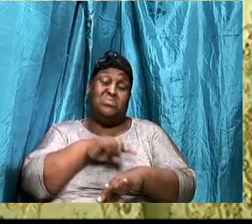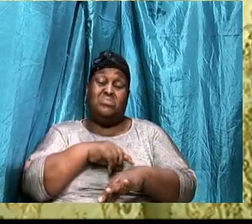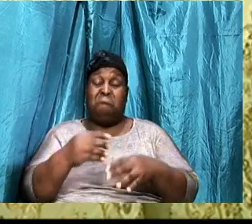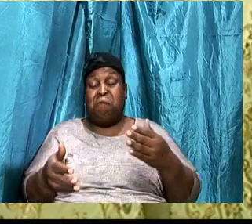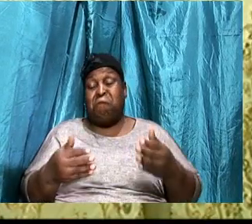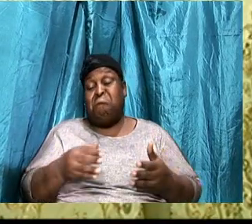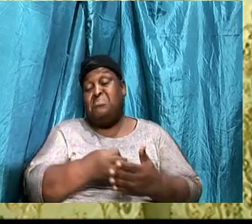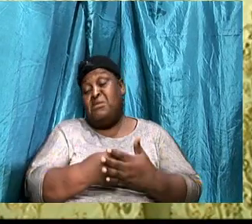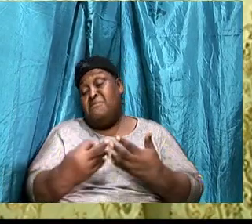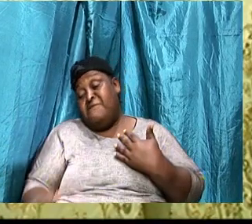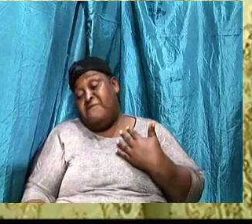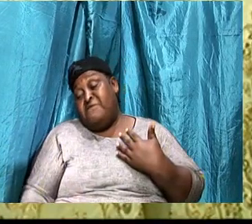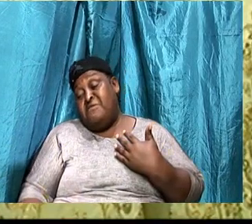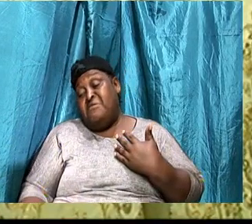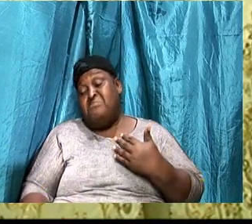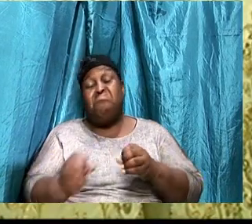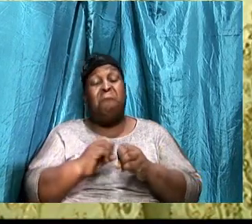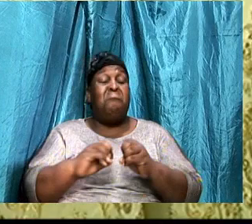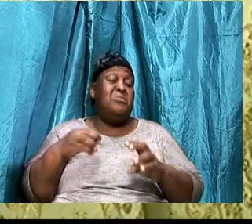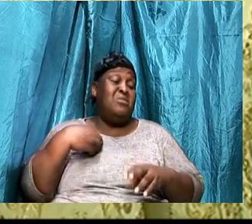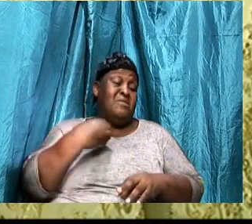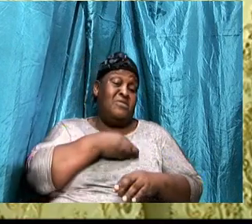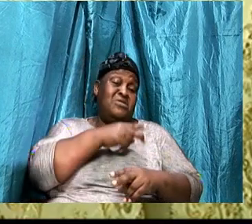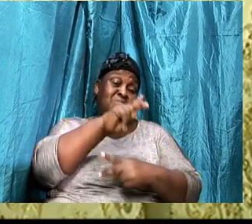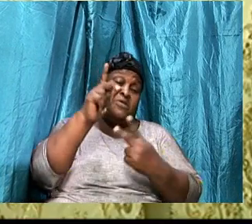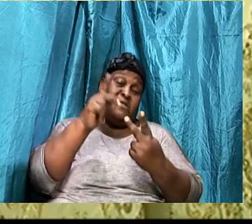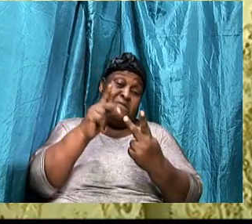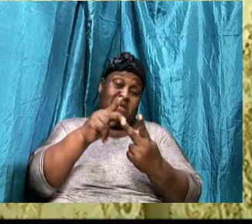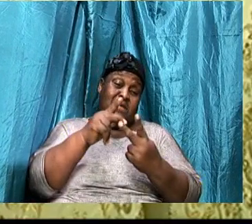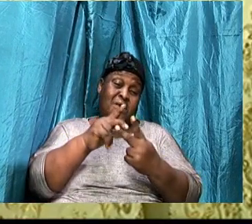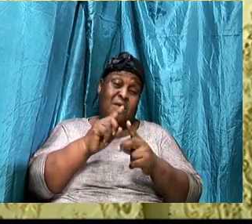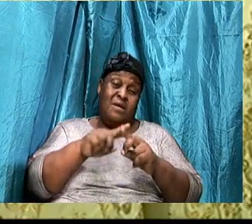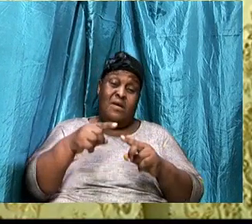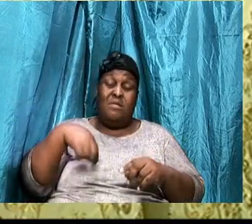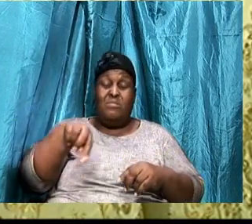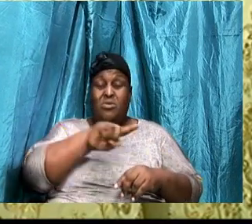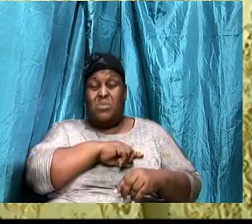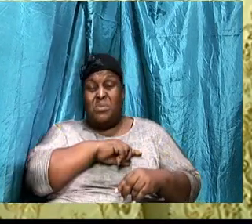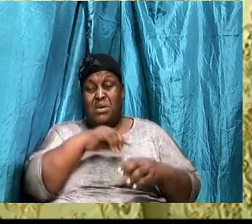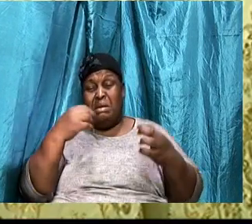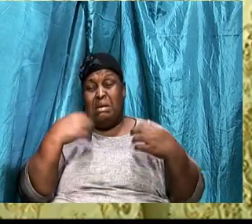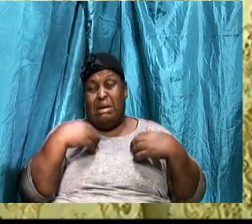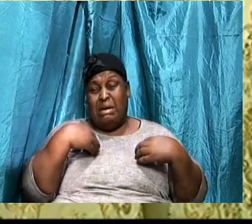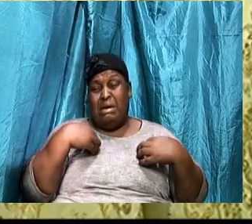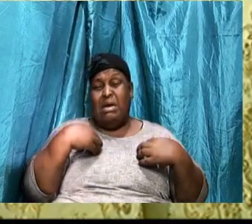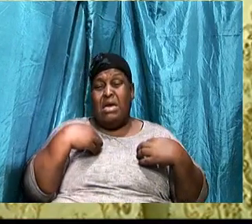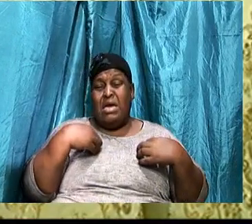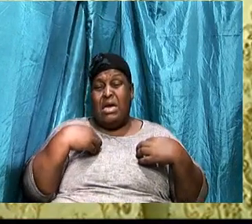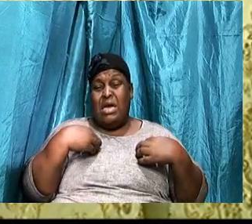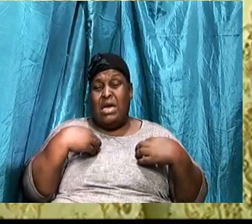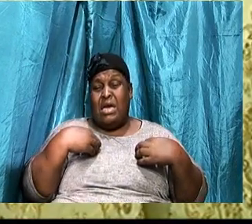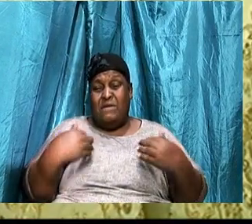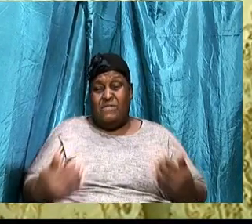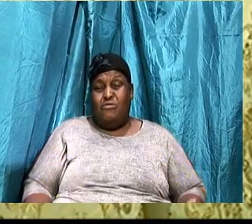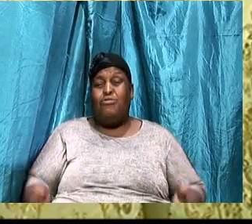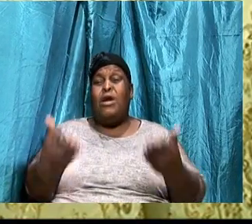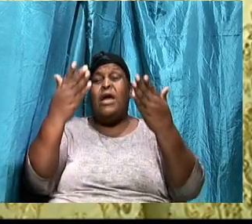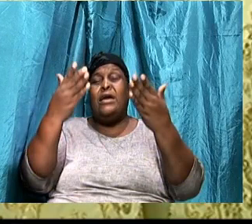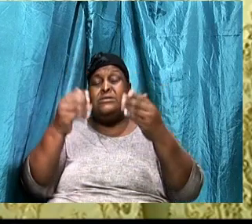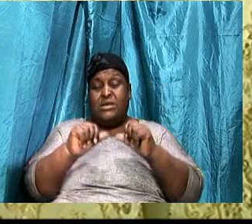and fall. None of us is perfect, but we have to get up, brush off our clothes, and we have got to continue